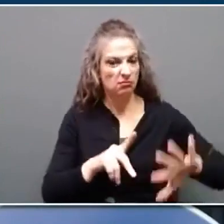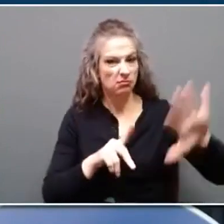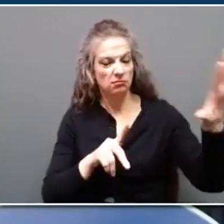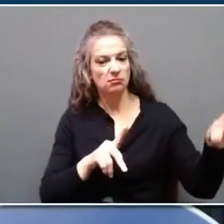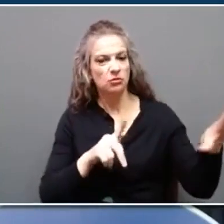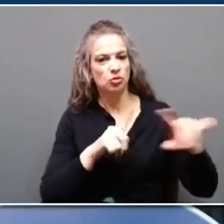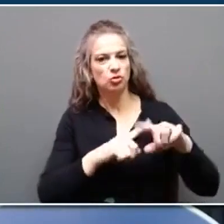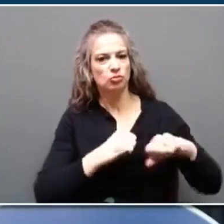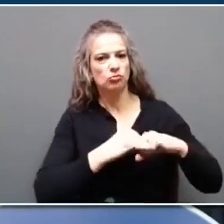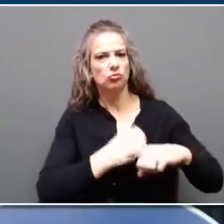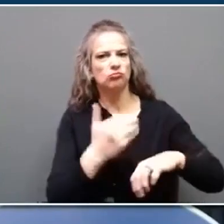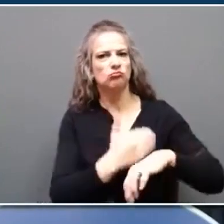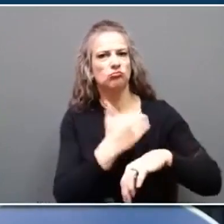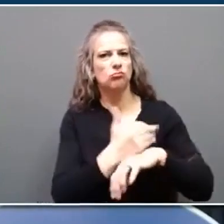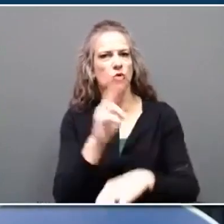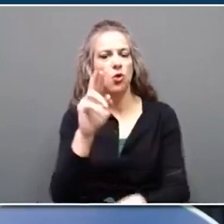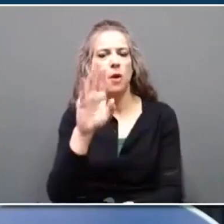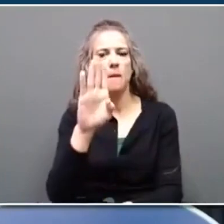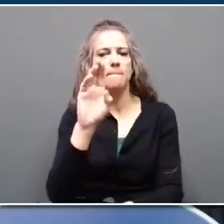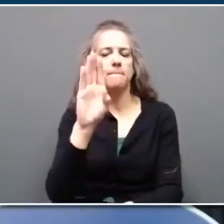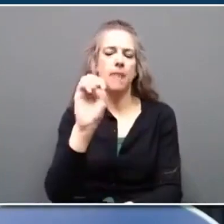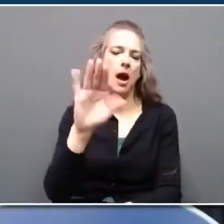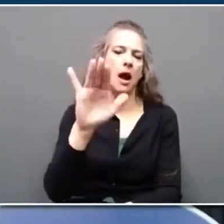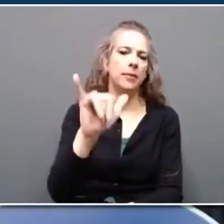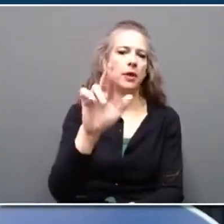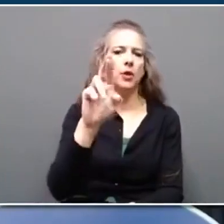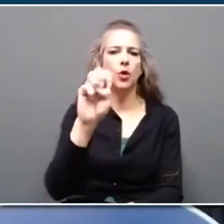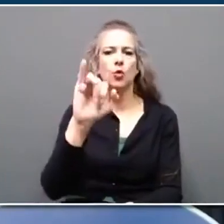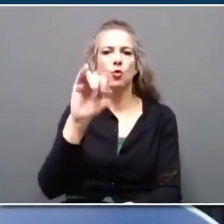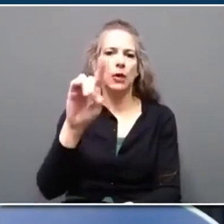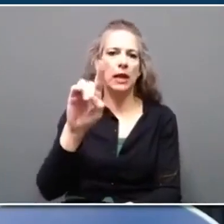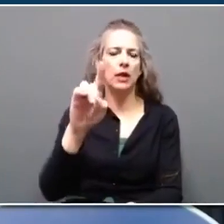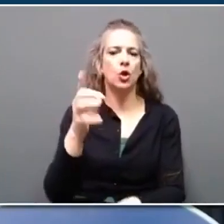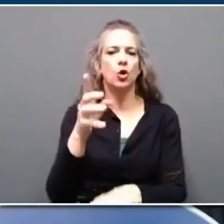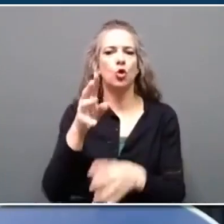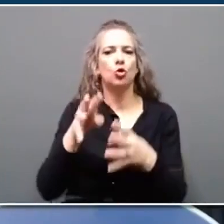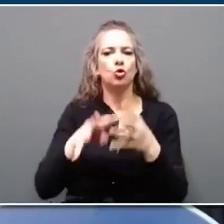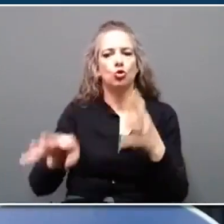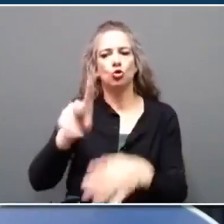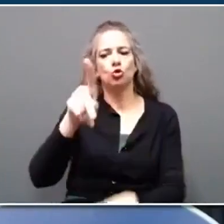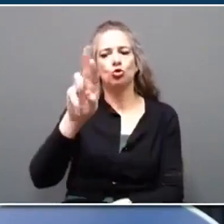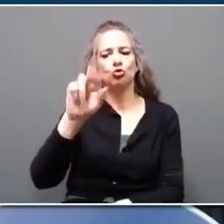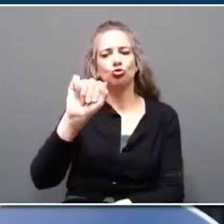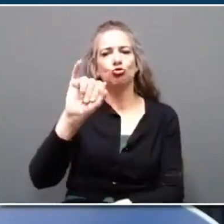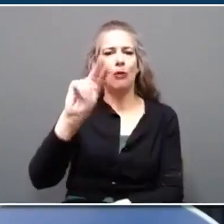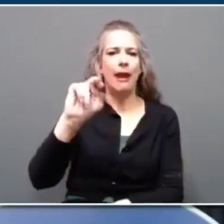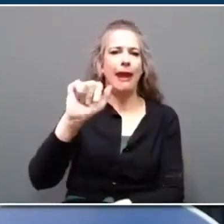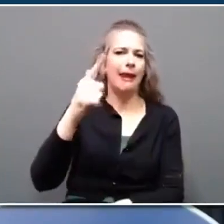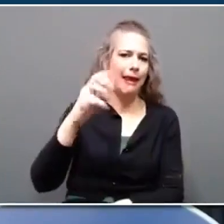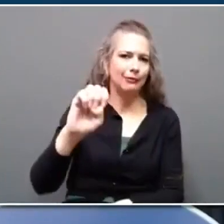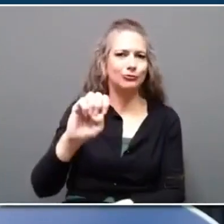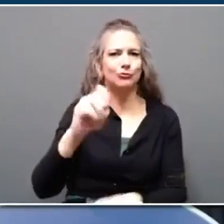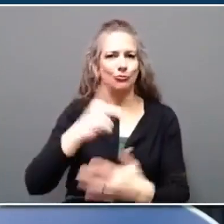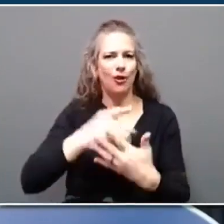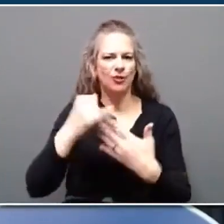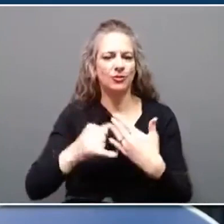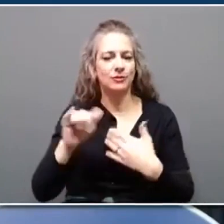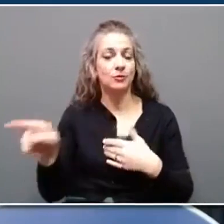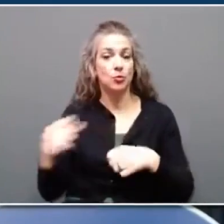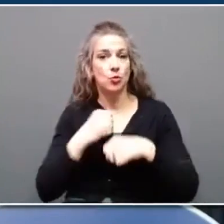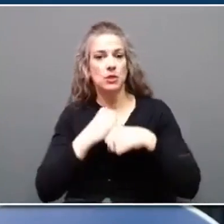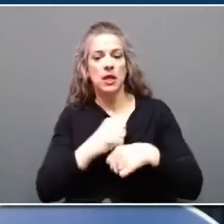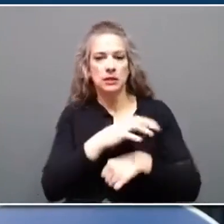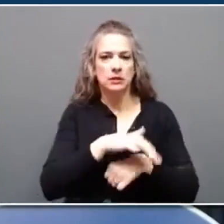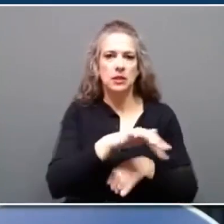The Bobby Reed Drainage Reclamation Project in Johnson County is protecting a 12-home subdivision by building concrete